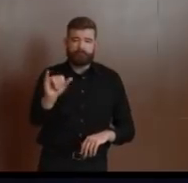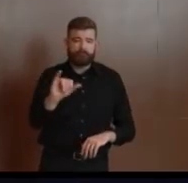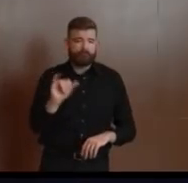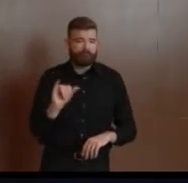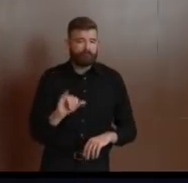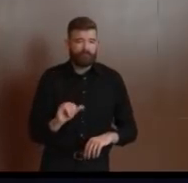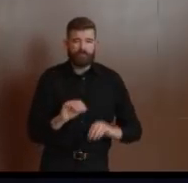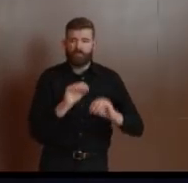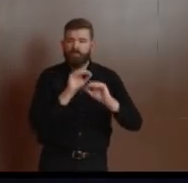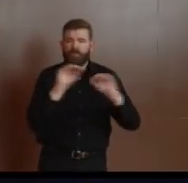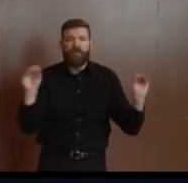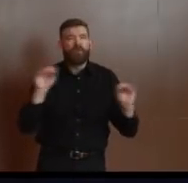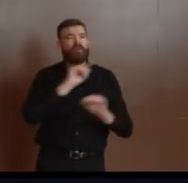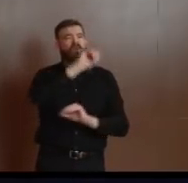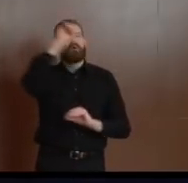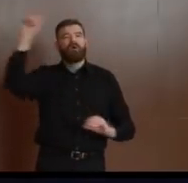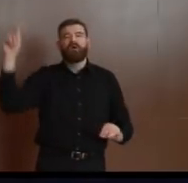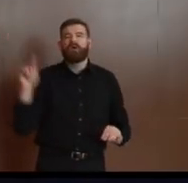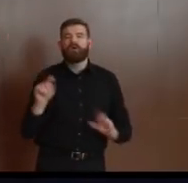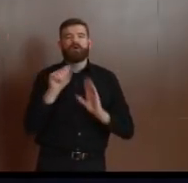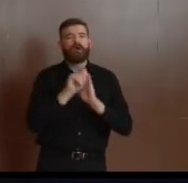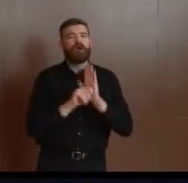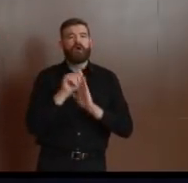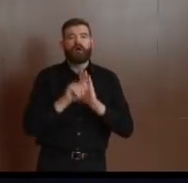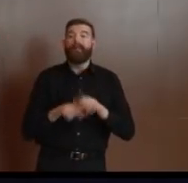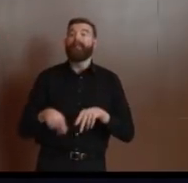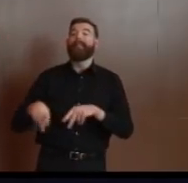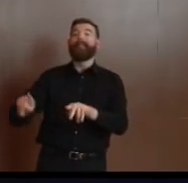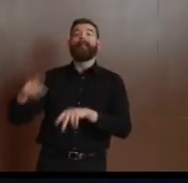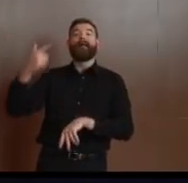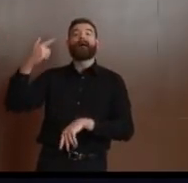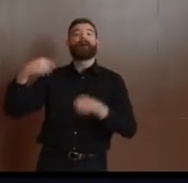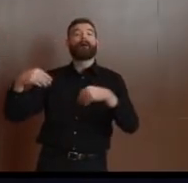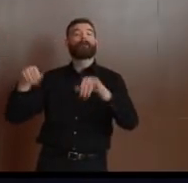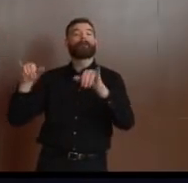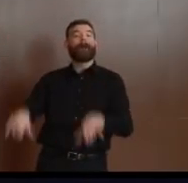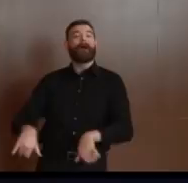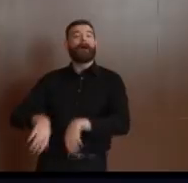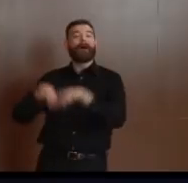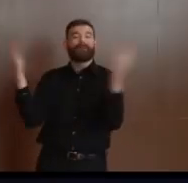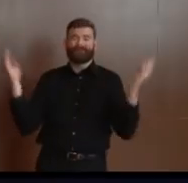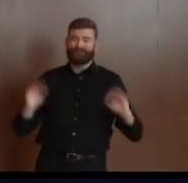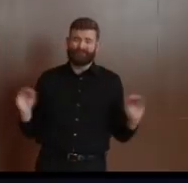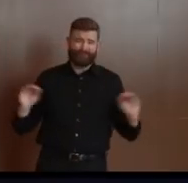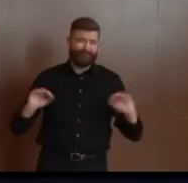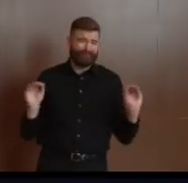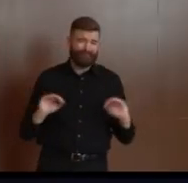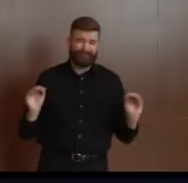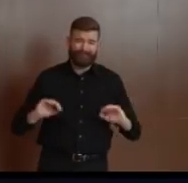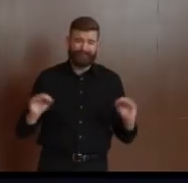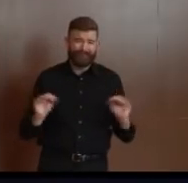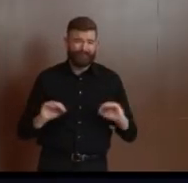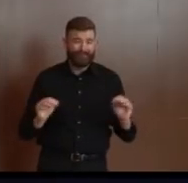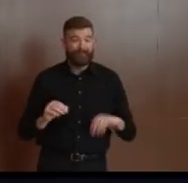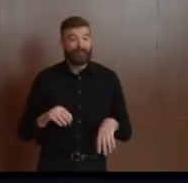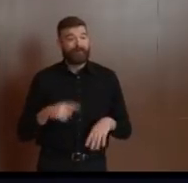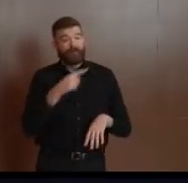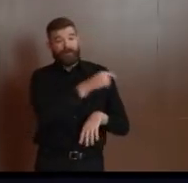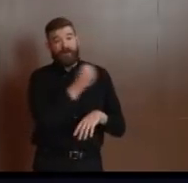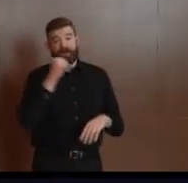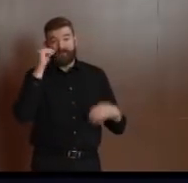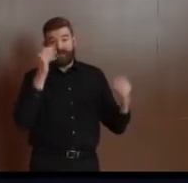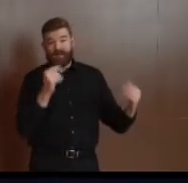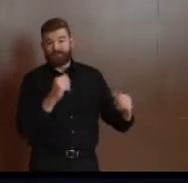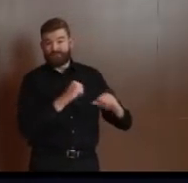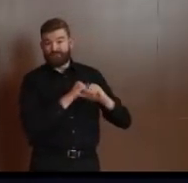firearm stores and nor does the federal guidance from Homeland Security contain that type of exemption when it comes to essential facilities and